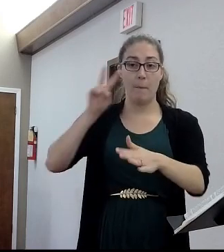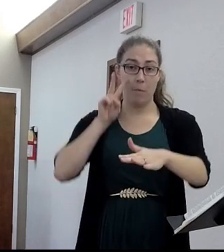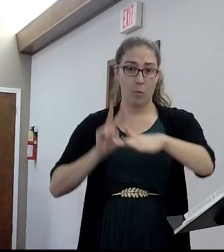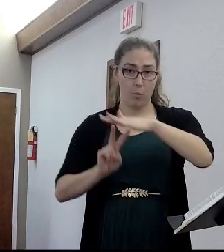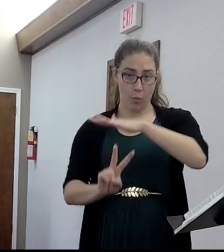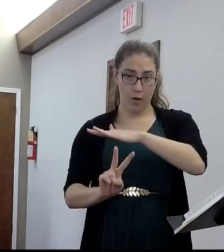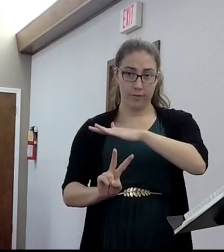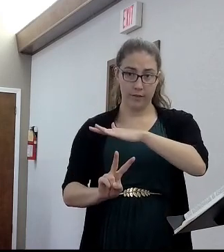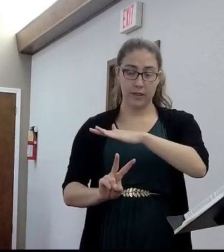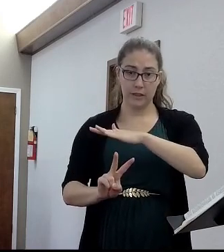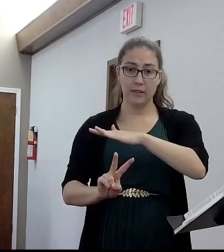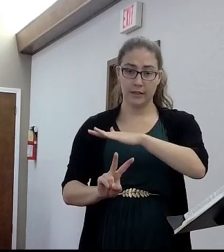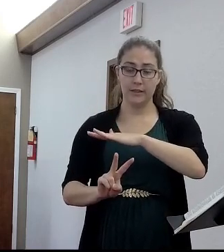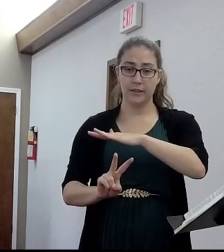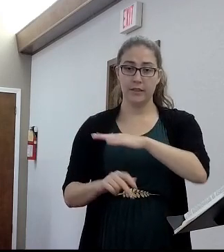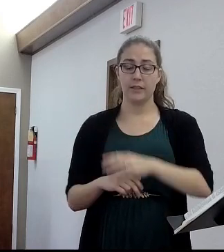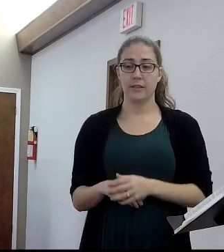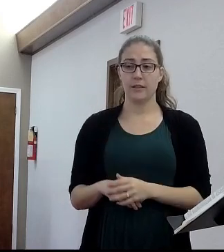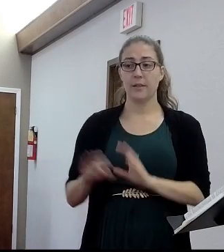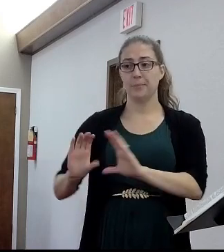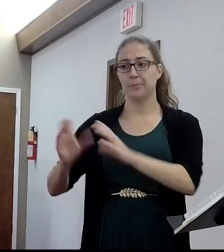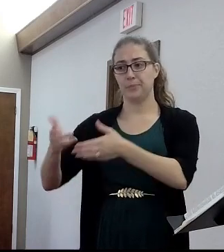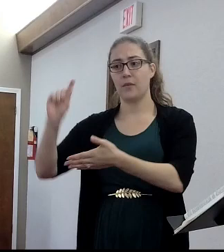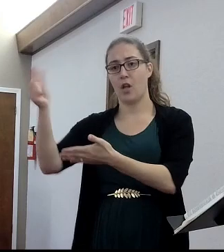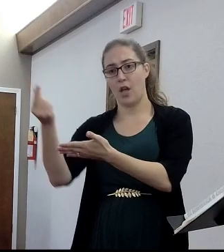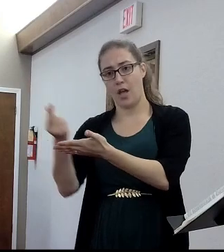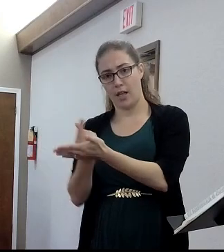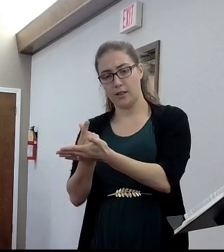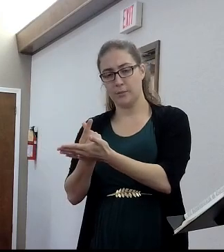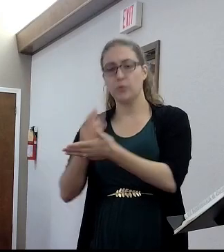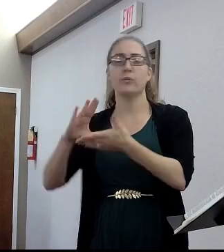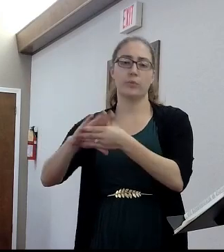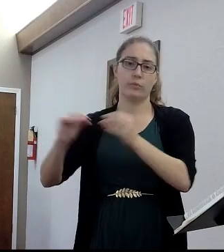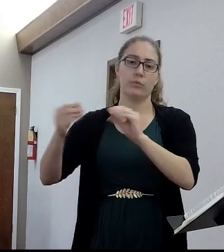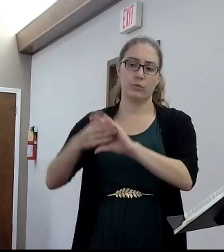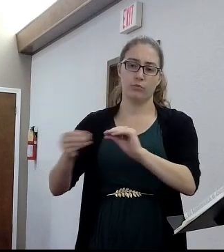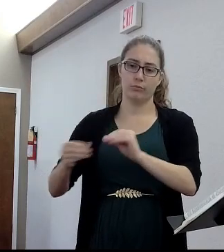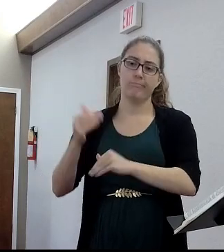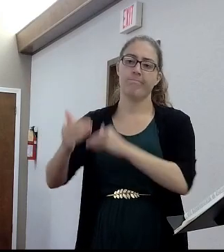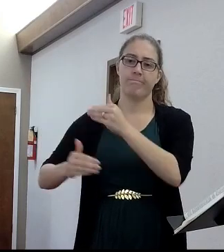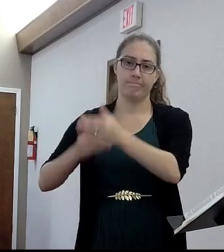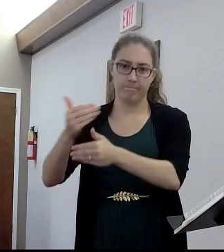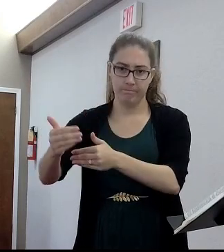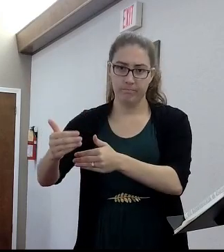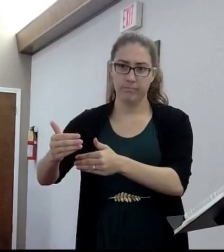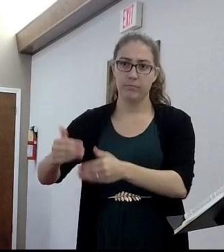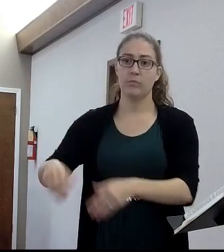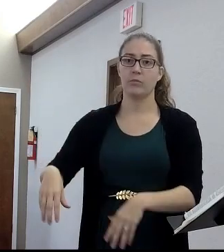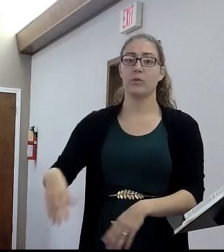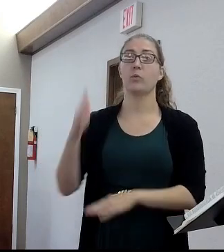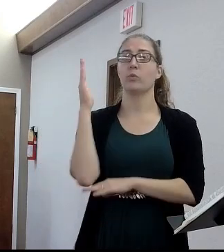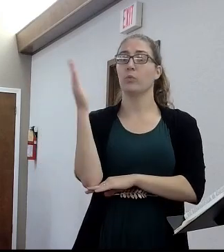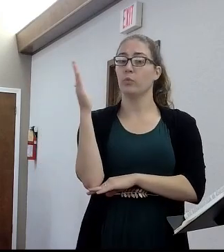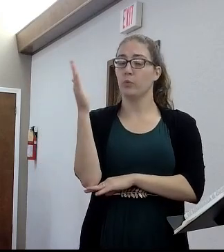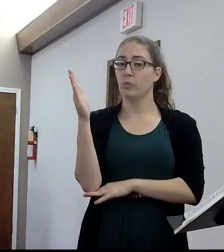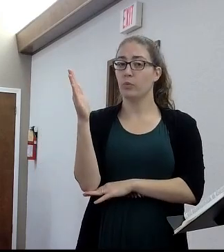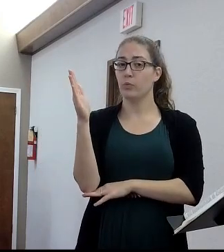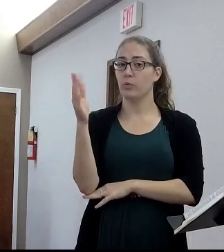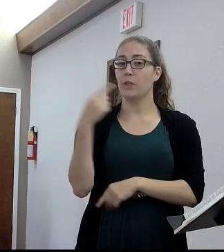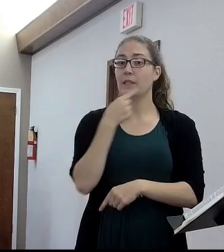biblical literature. And then, it moves into the gospels, which are narrative-driven. But, they're accounts, they're firsthand eyewitness accounts of Christ and his